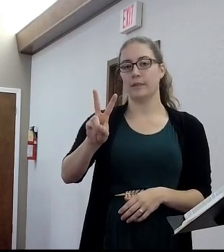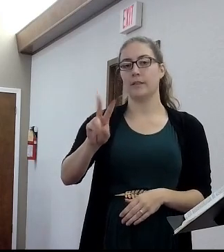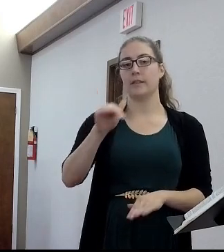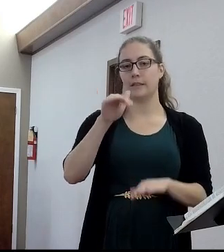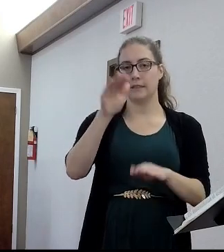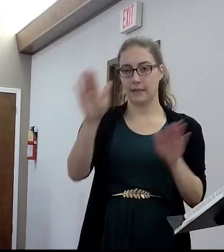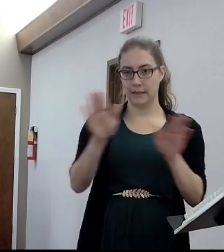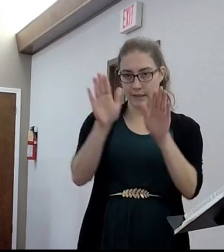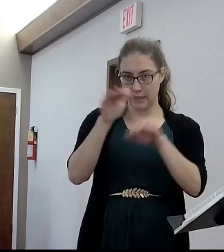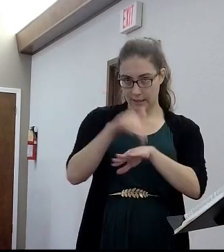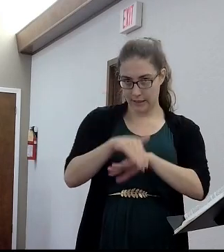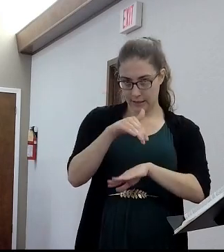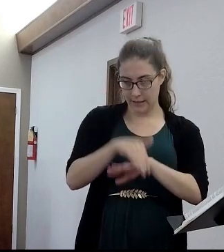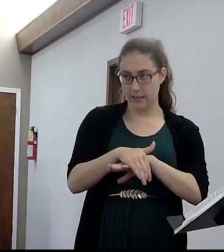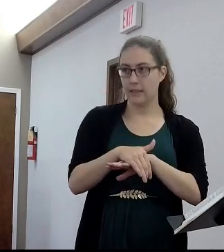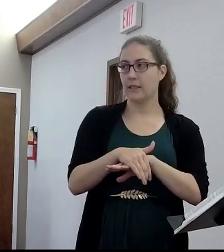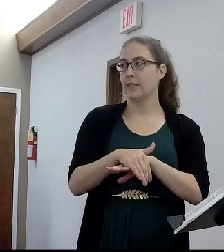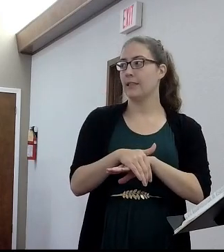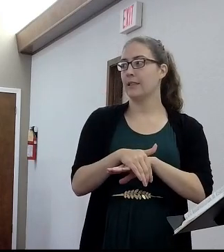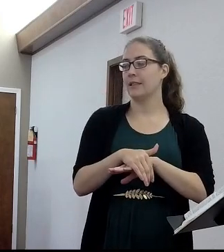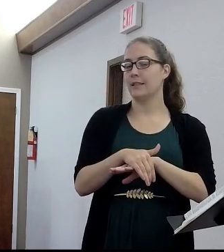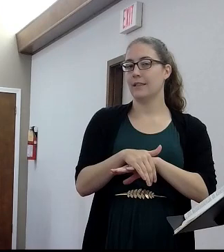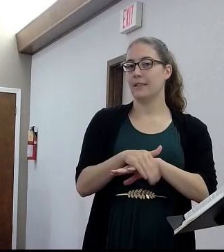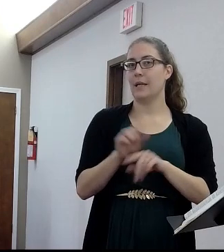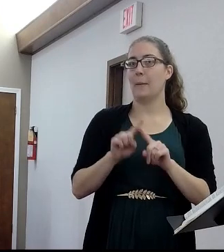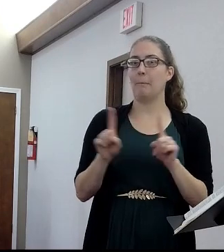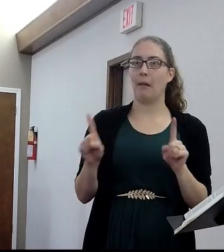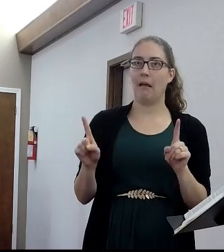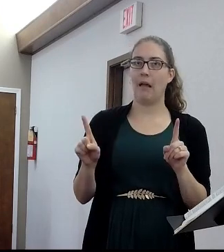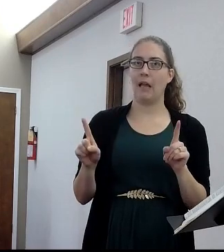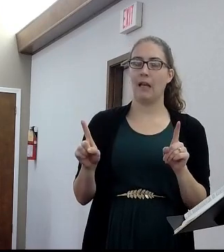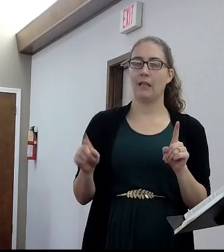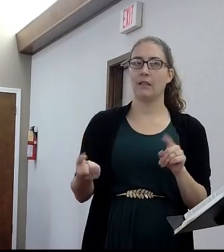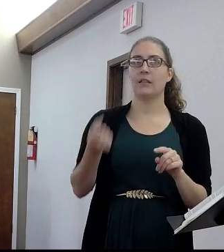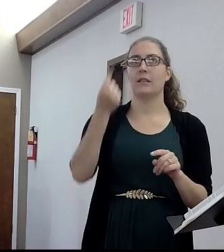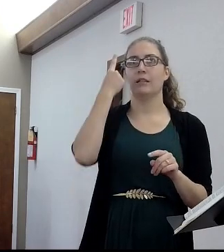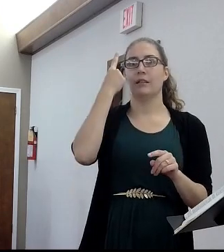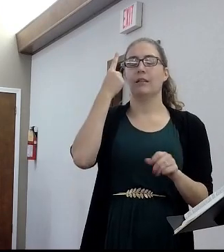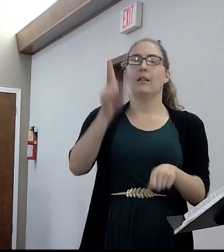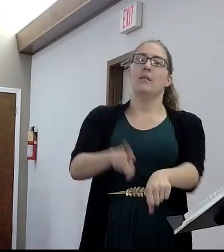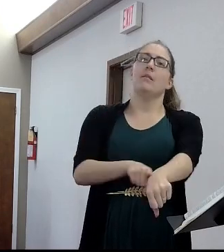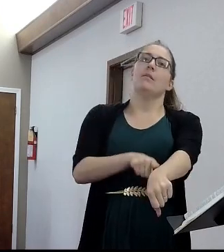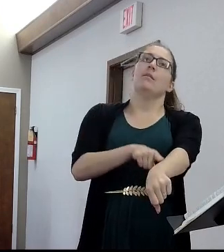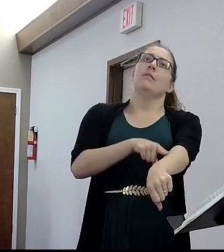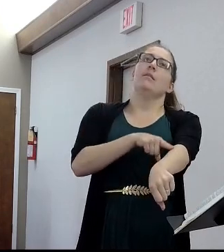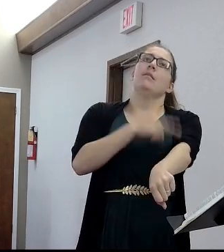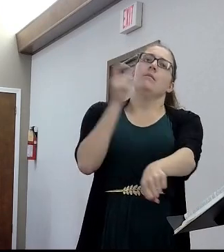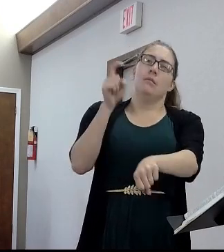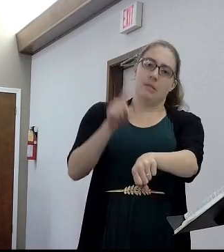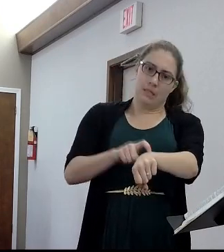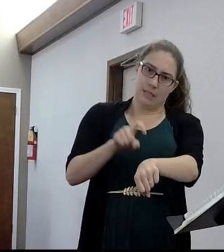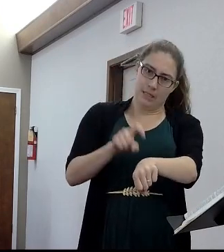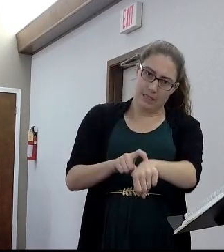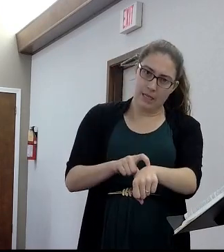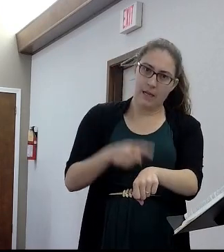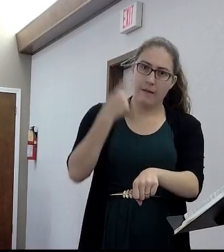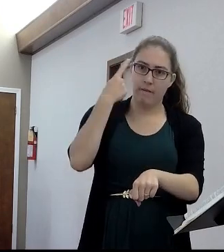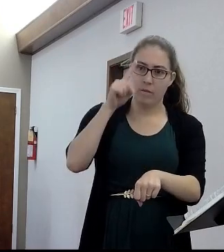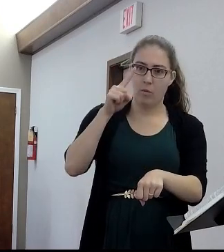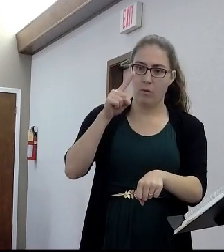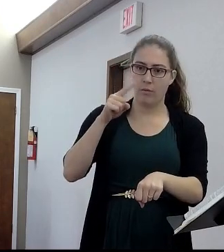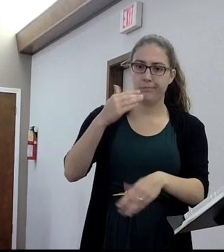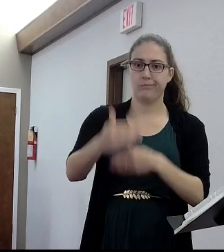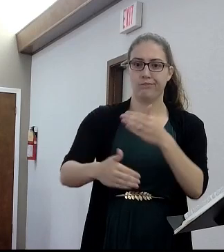although not so excited because I realize how long that's going to take. Just to be honest, like, and so